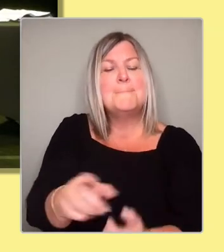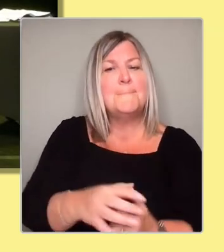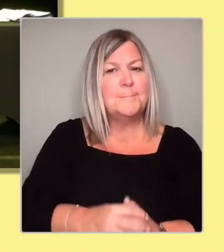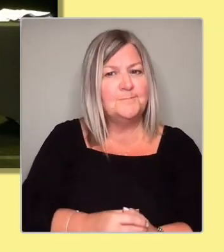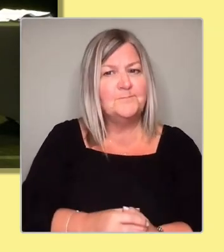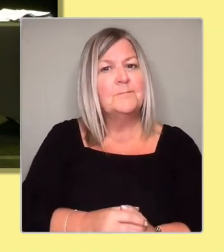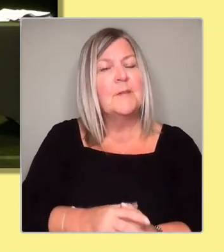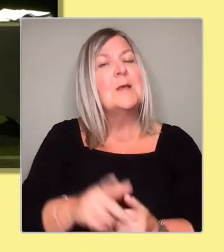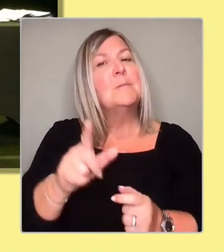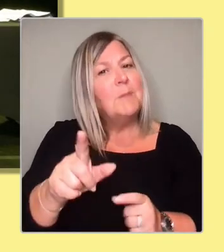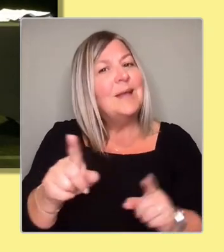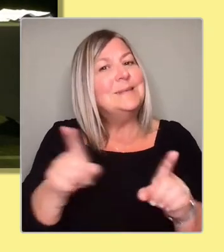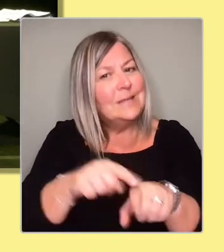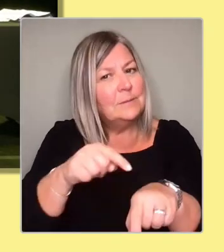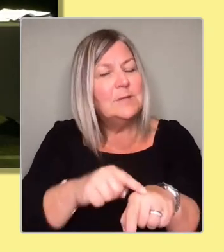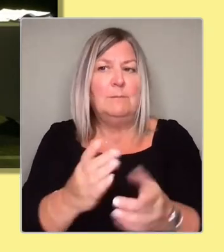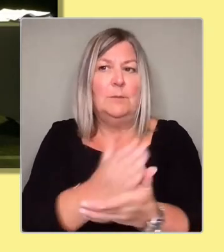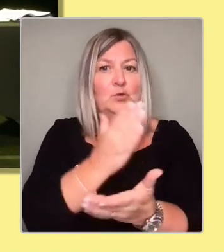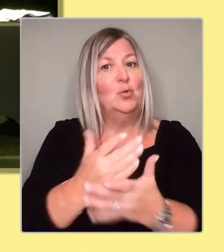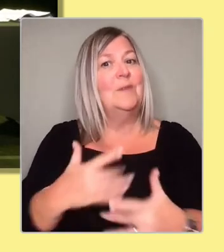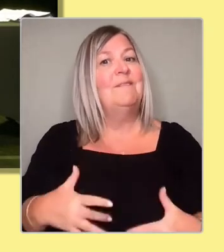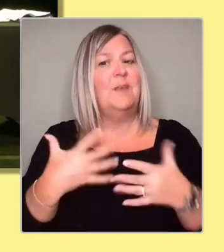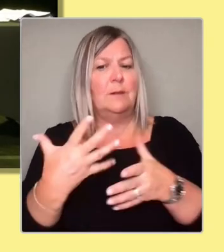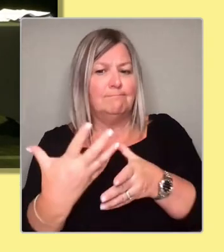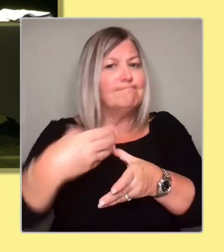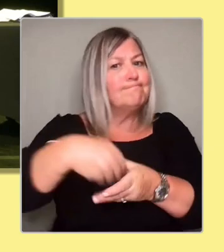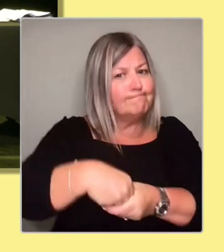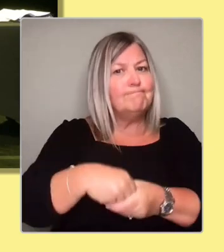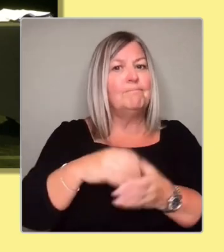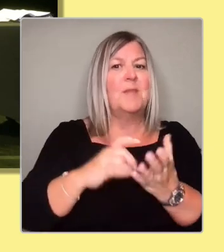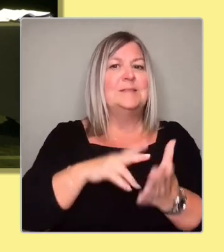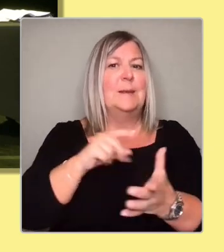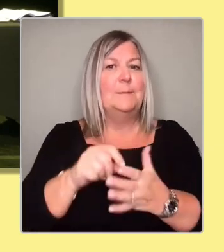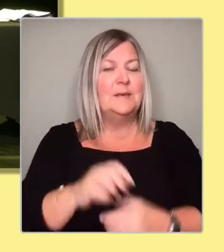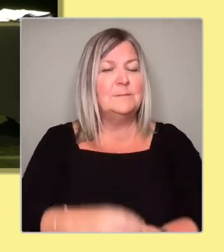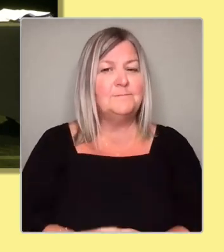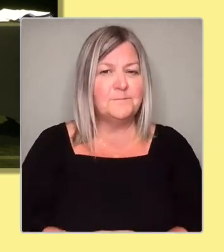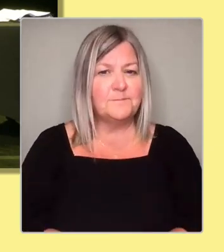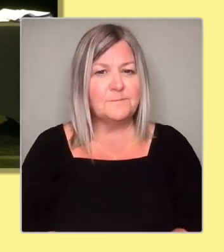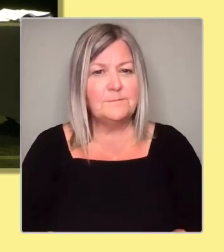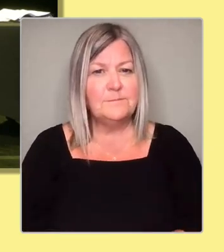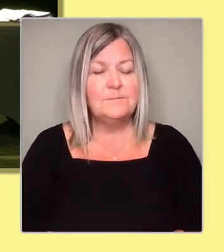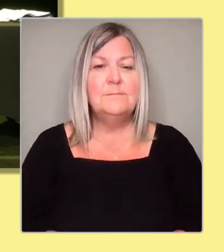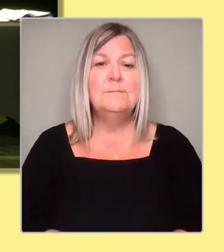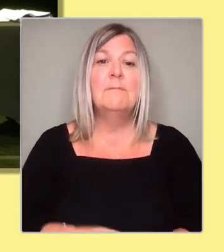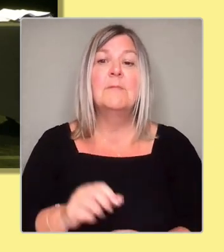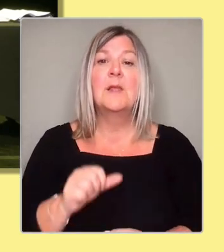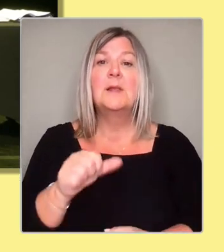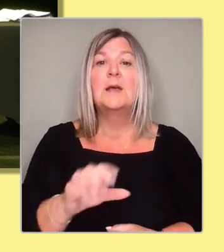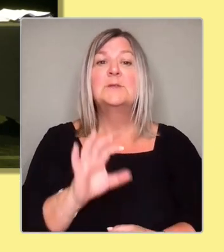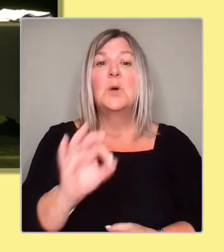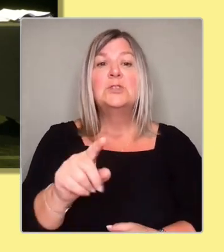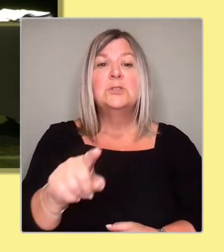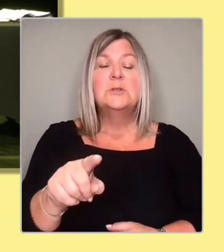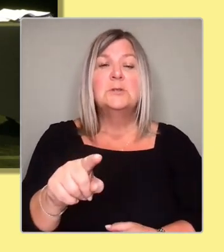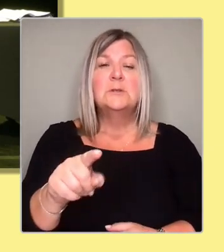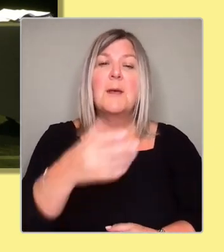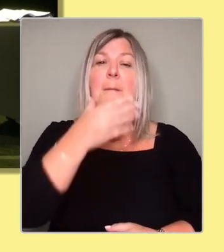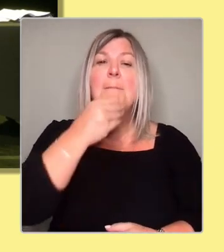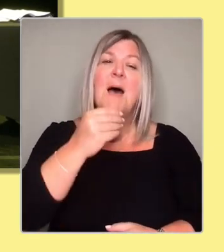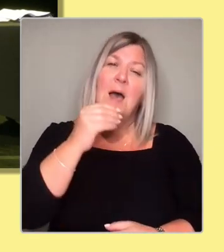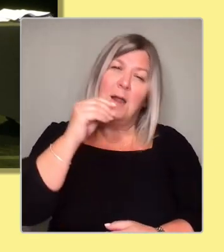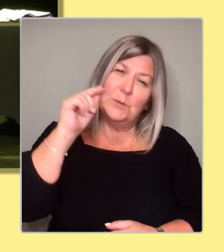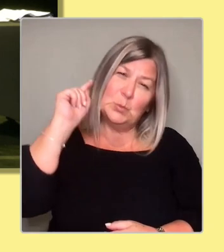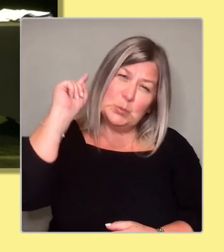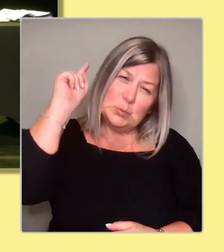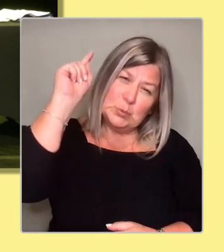Thanks very much. Okay, our next question. Let's go to the back of the room. There's a gentleman right in the middle there. Can